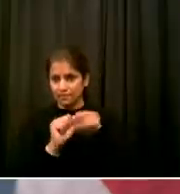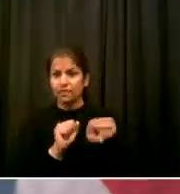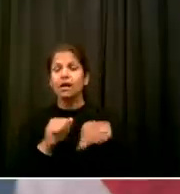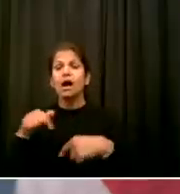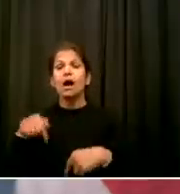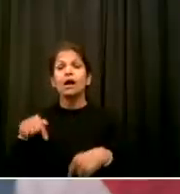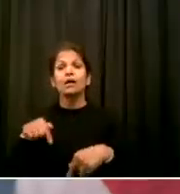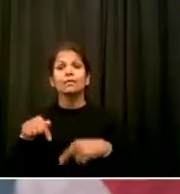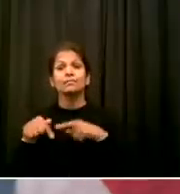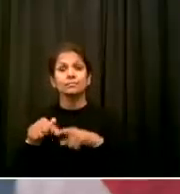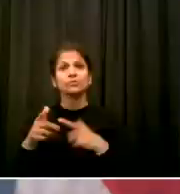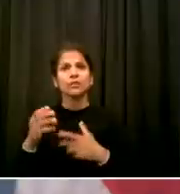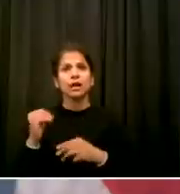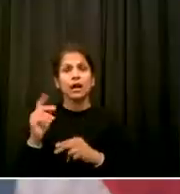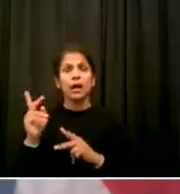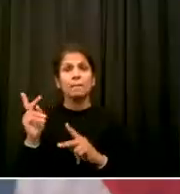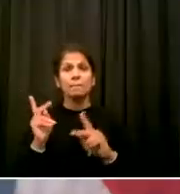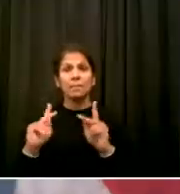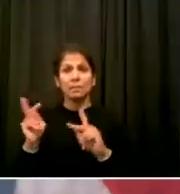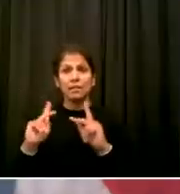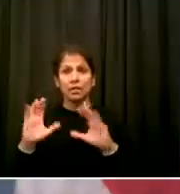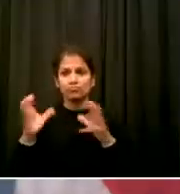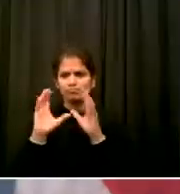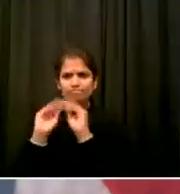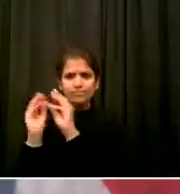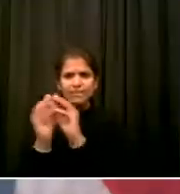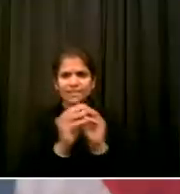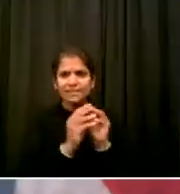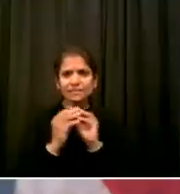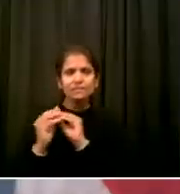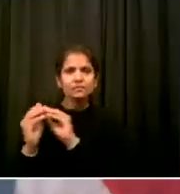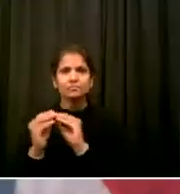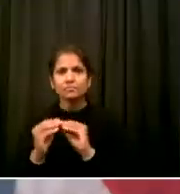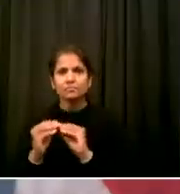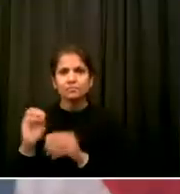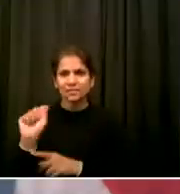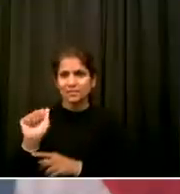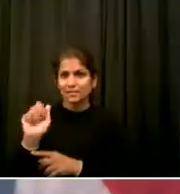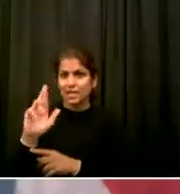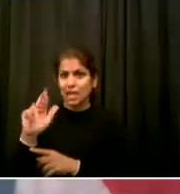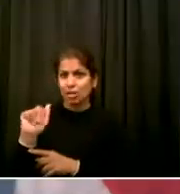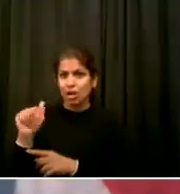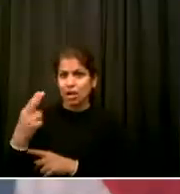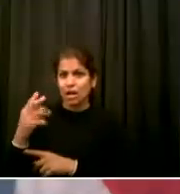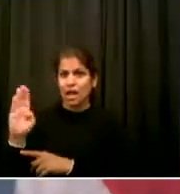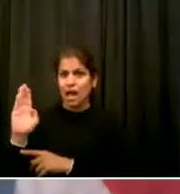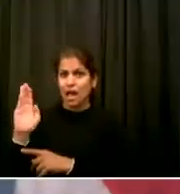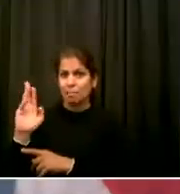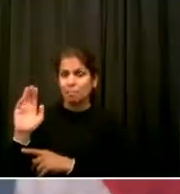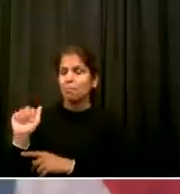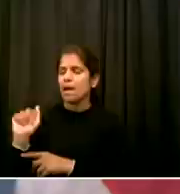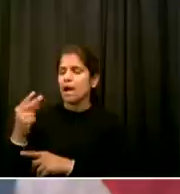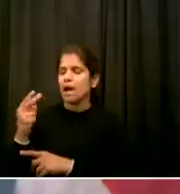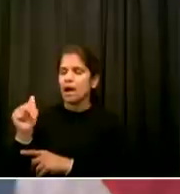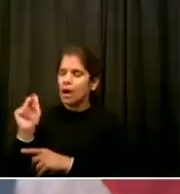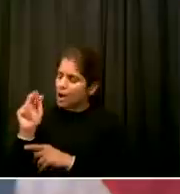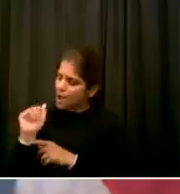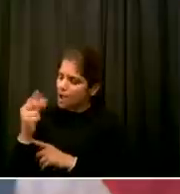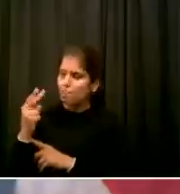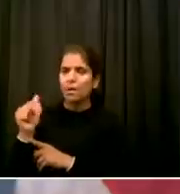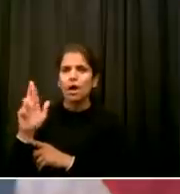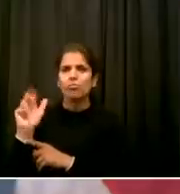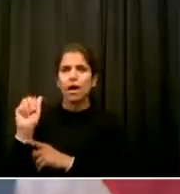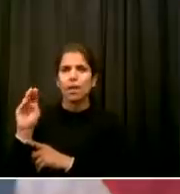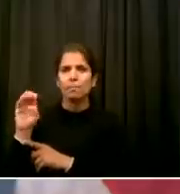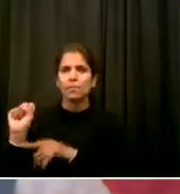As a trade merchant between Great Britain and the New American Republic Gracie's name lives on as a success